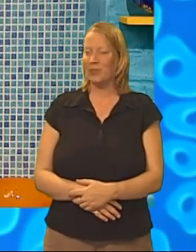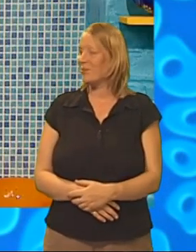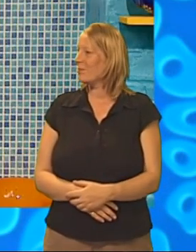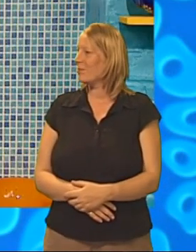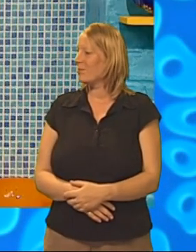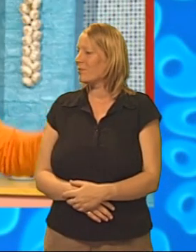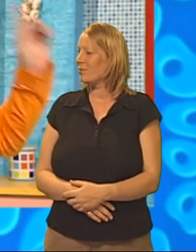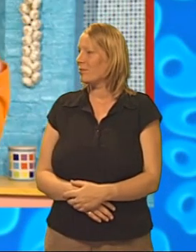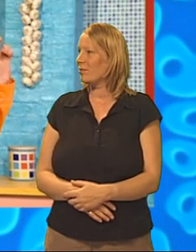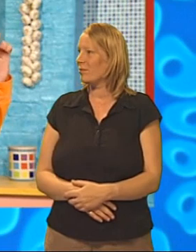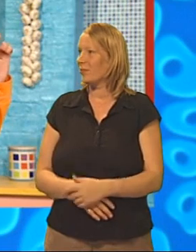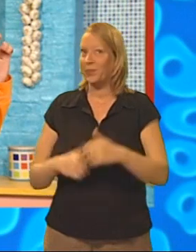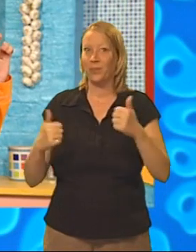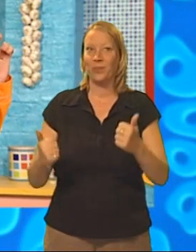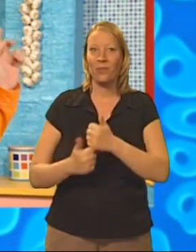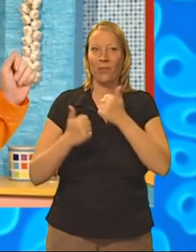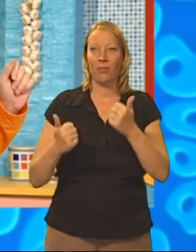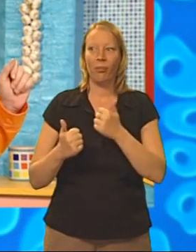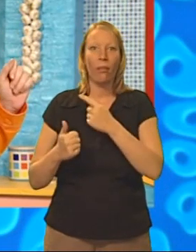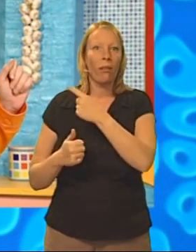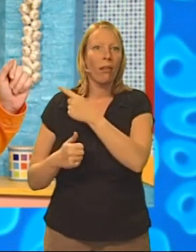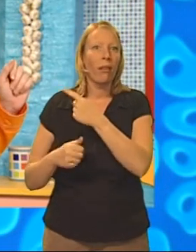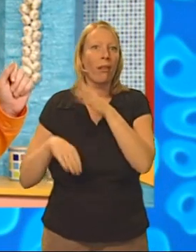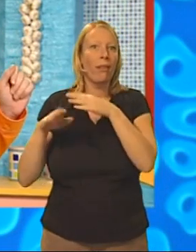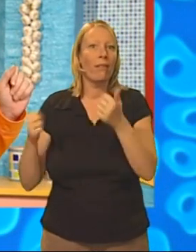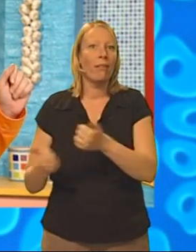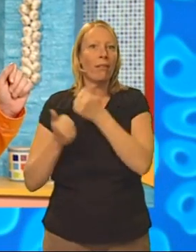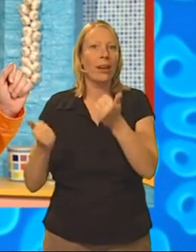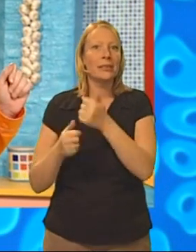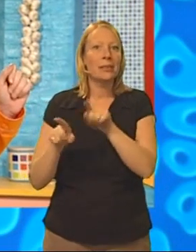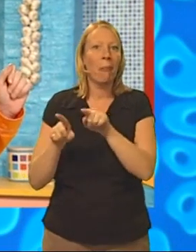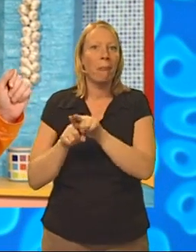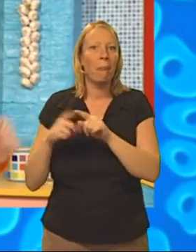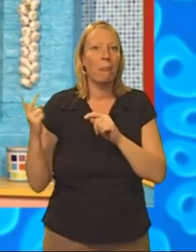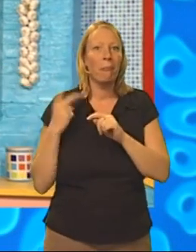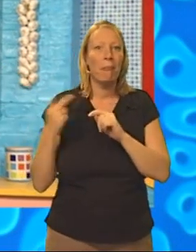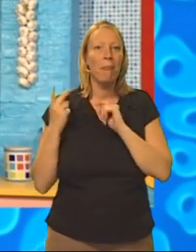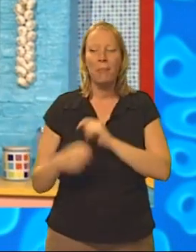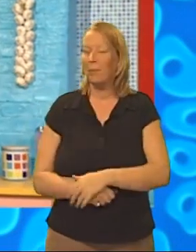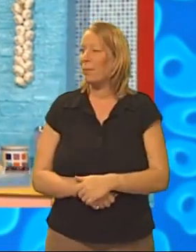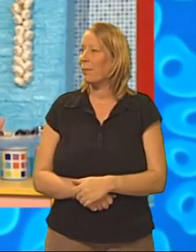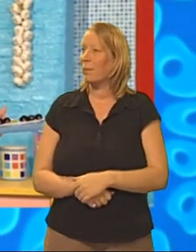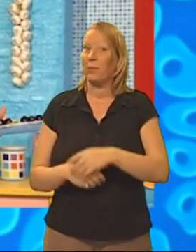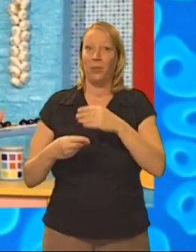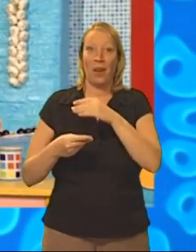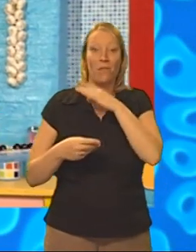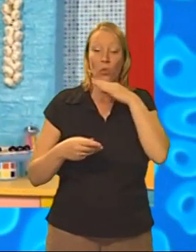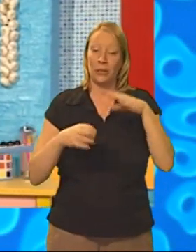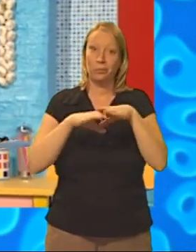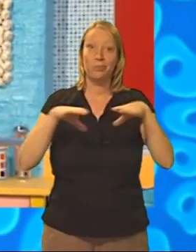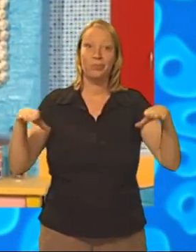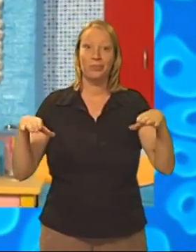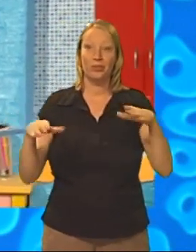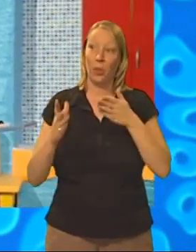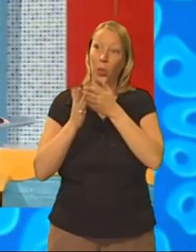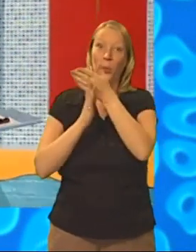All done. Right on time. It sounds like our decorator's just finished. One fruity border coming